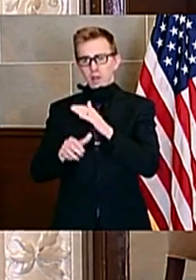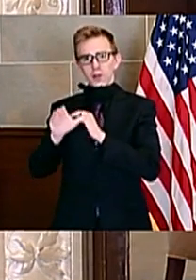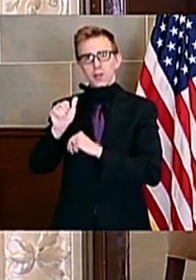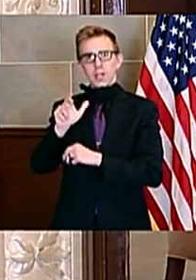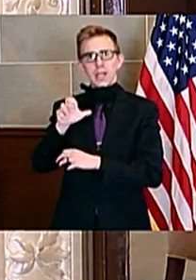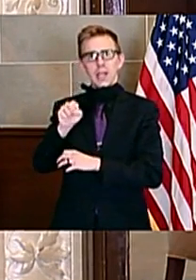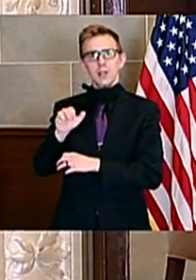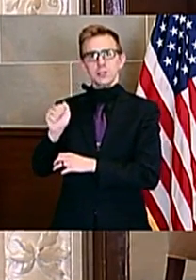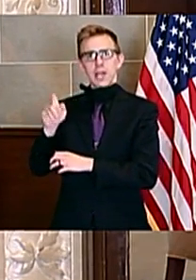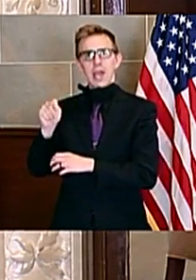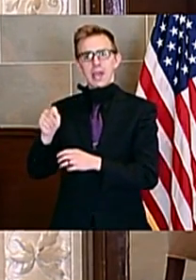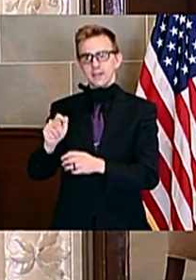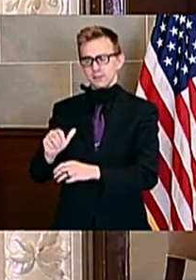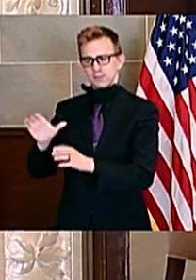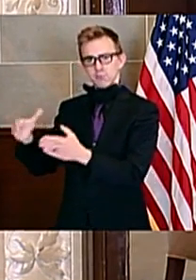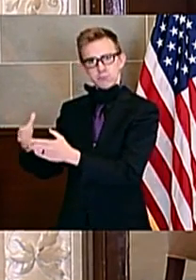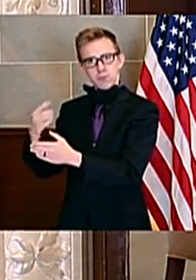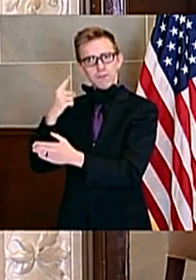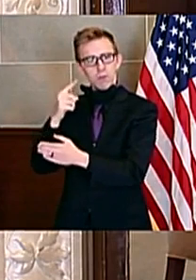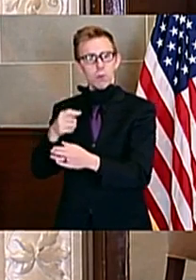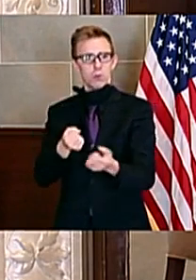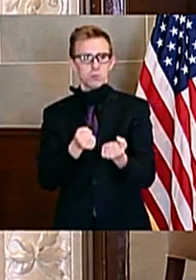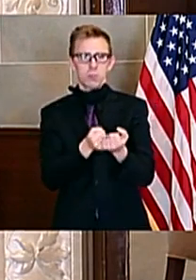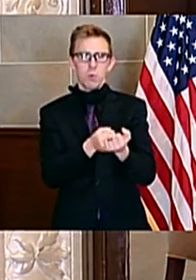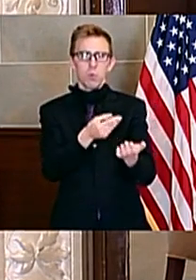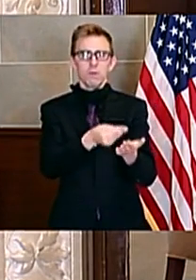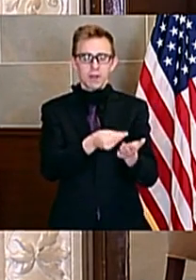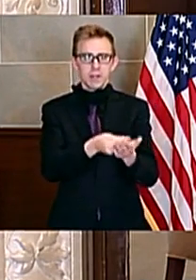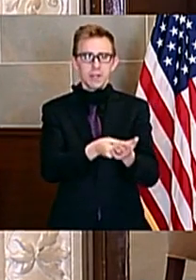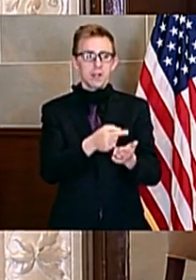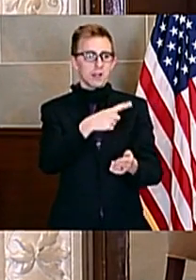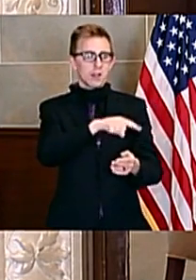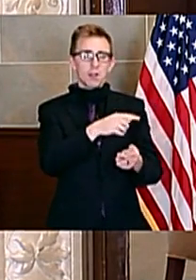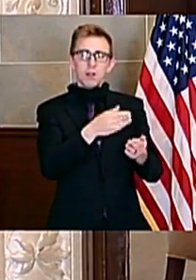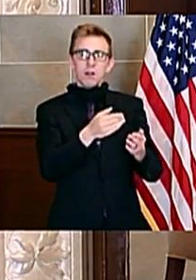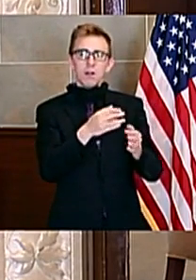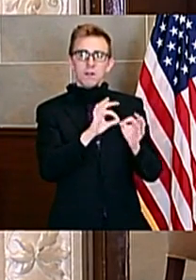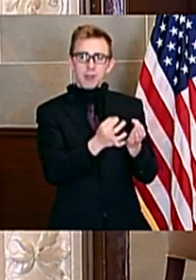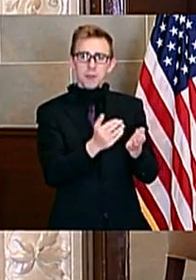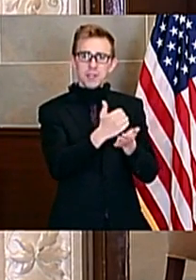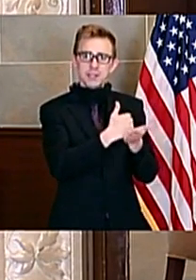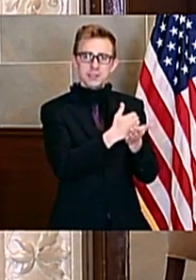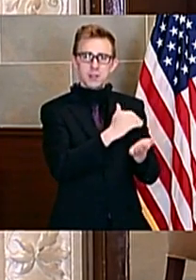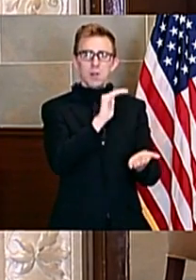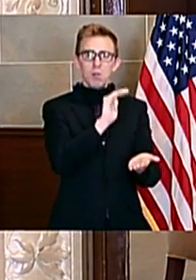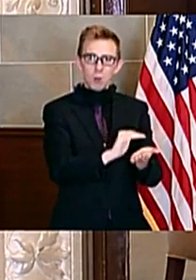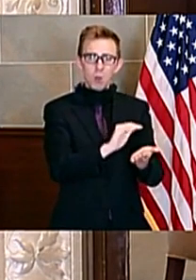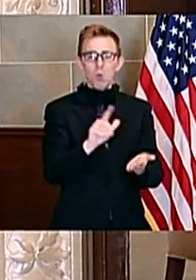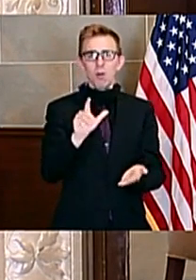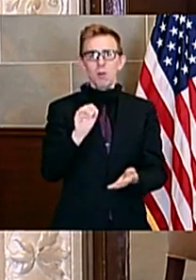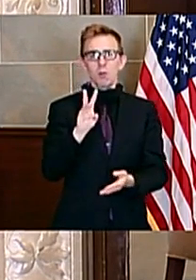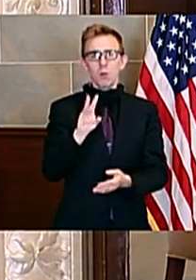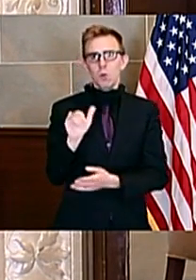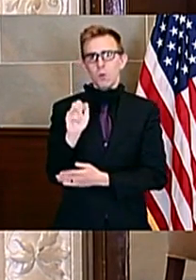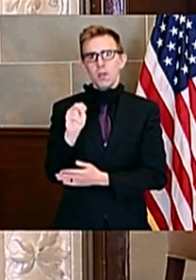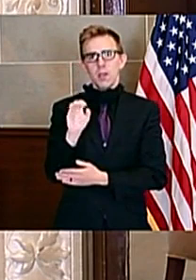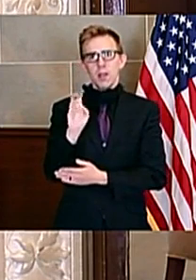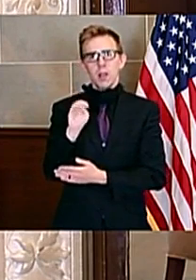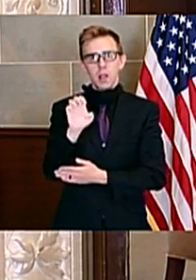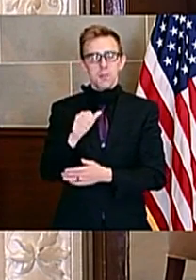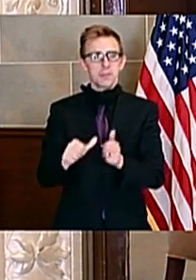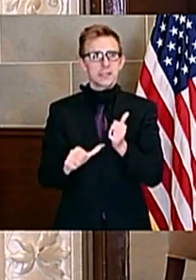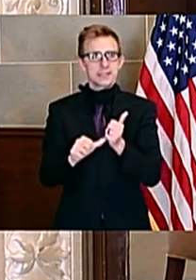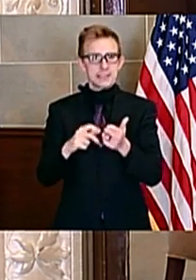Act was set aside for supplemental funding to help low-income families through the Low-Income Home Energy Assistance